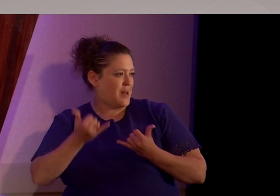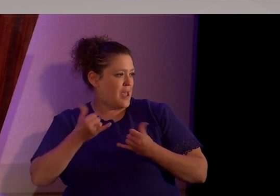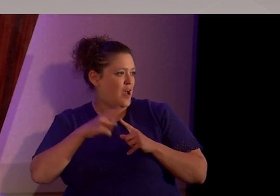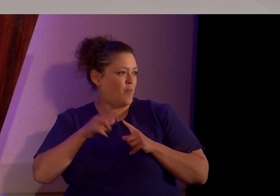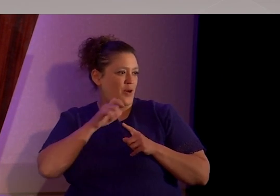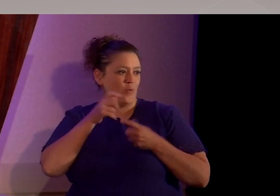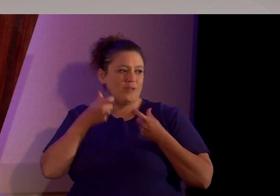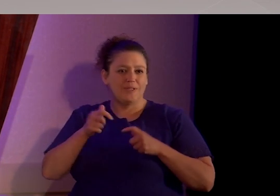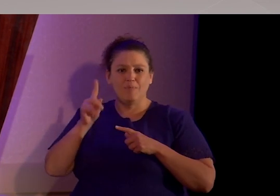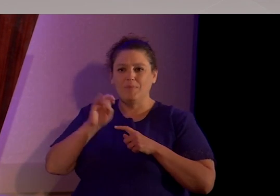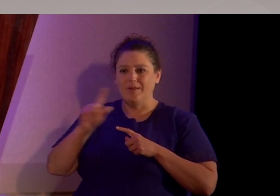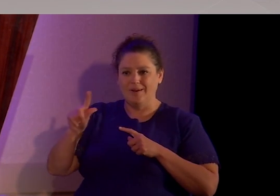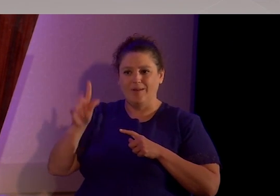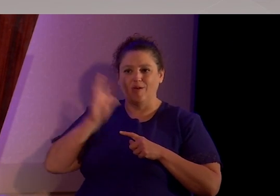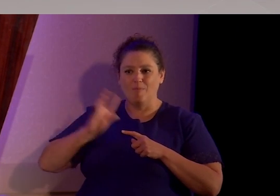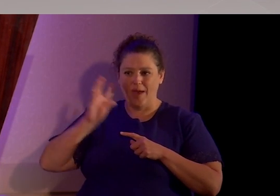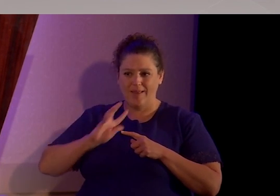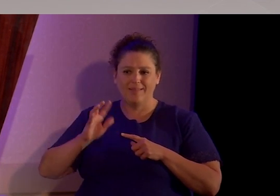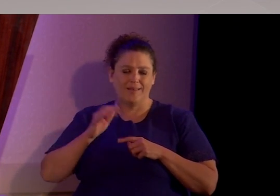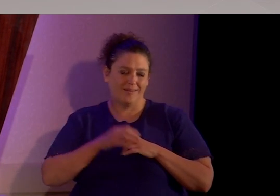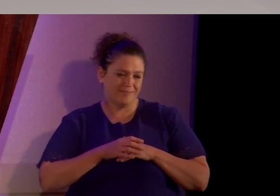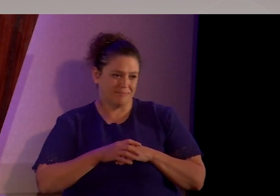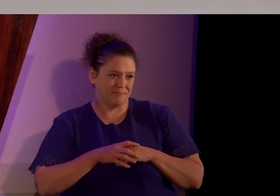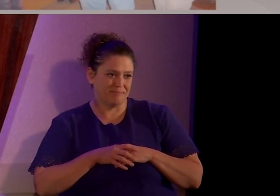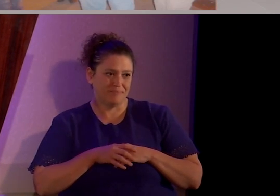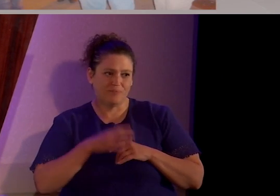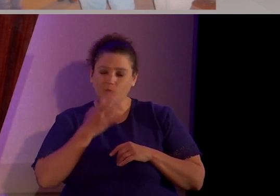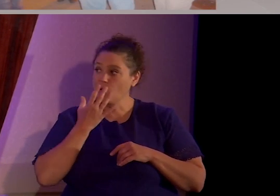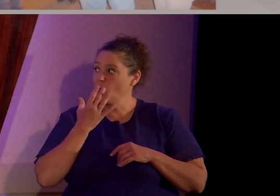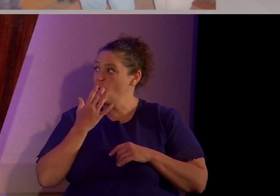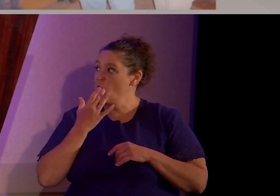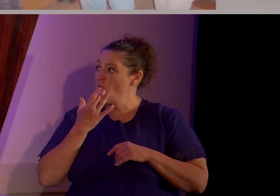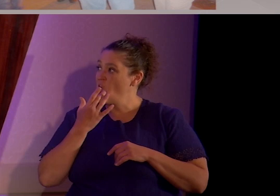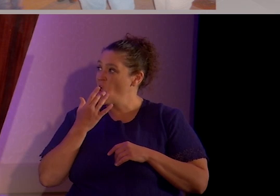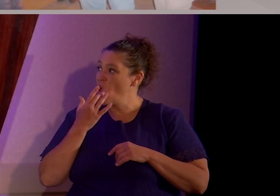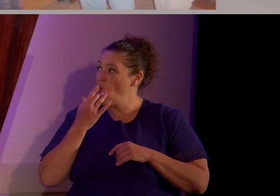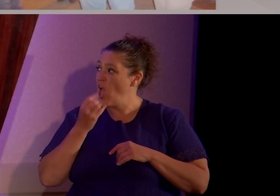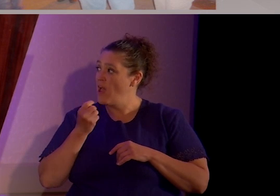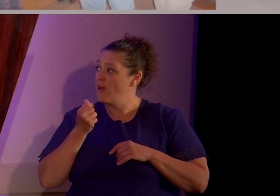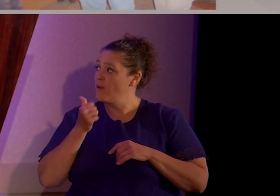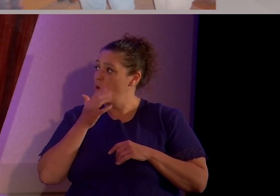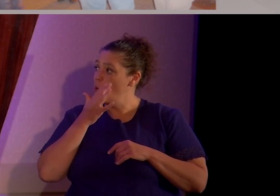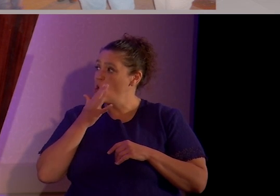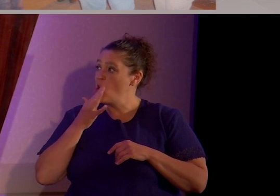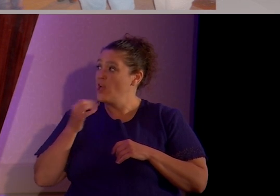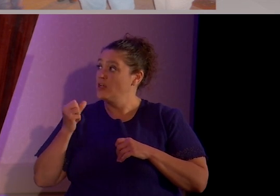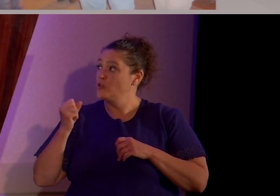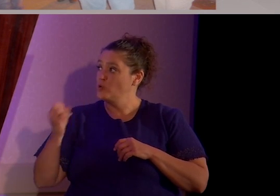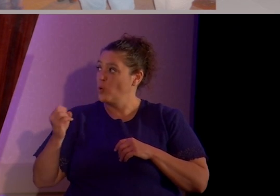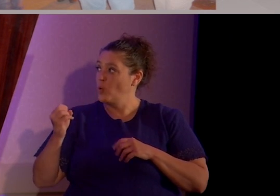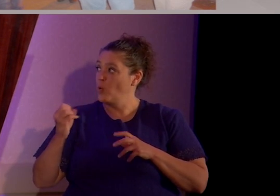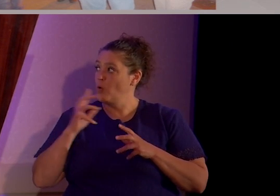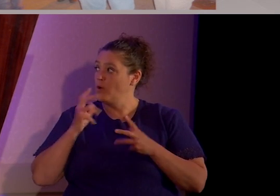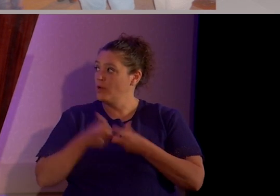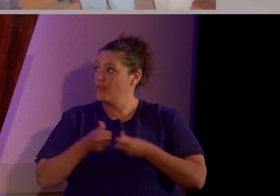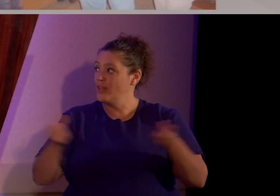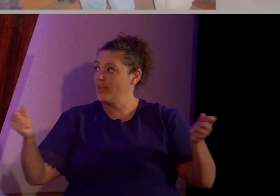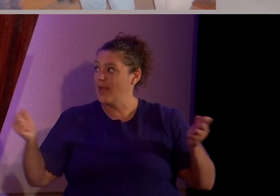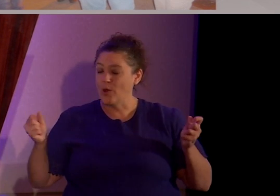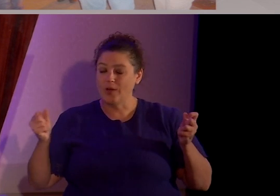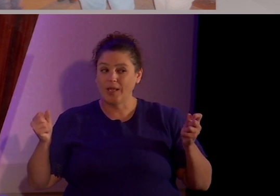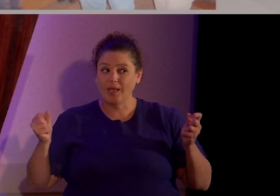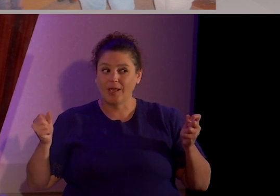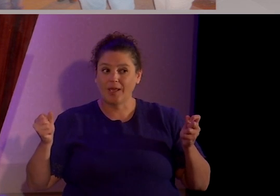then as they are now. So, the outing. Dun, dun, dun.